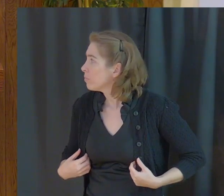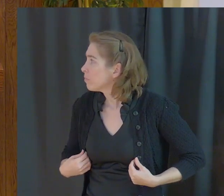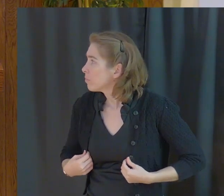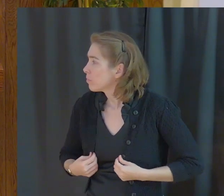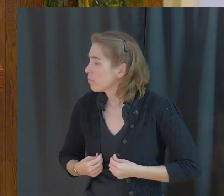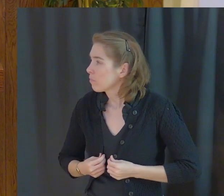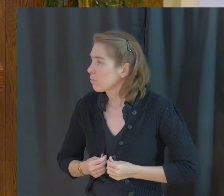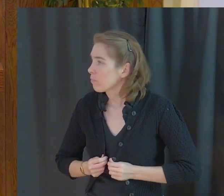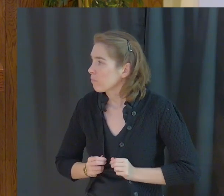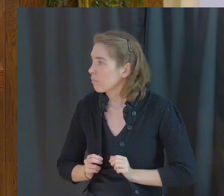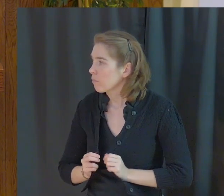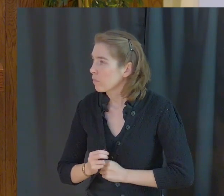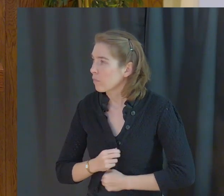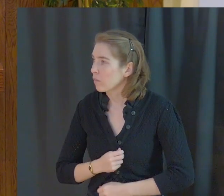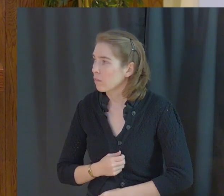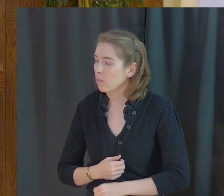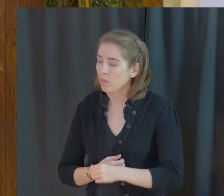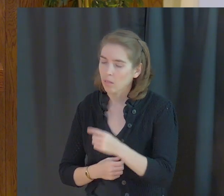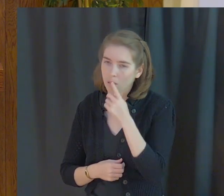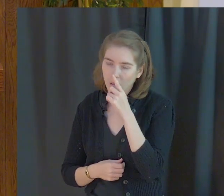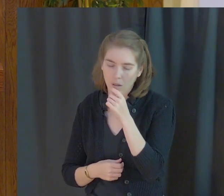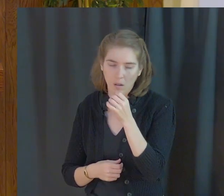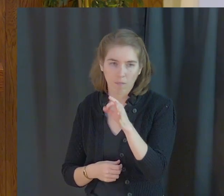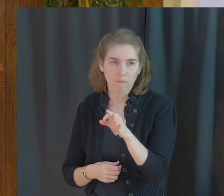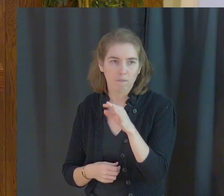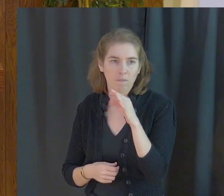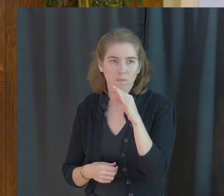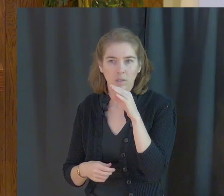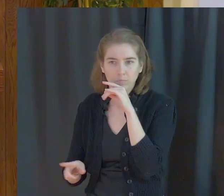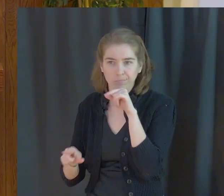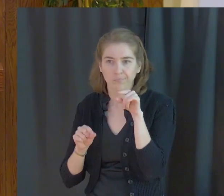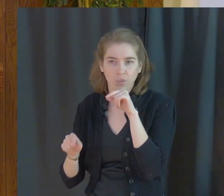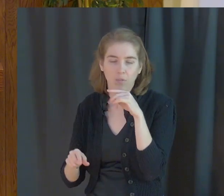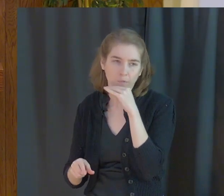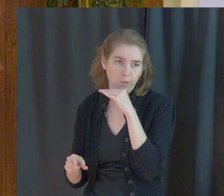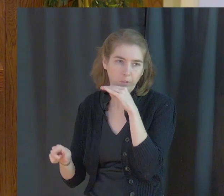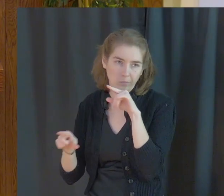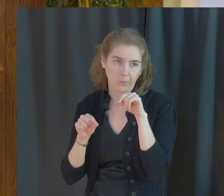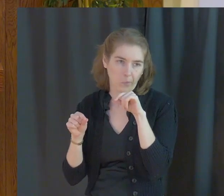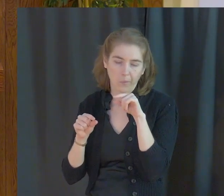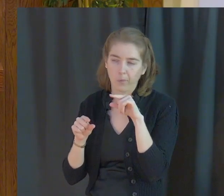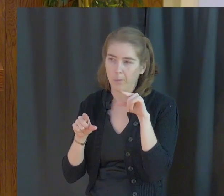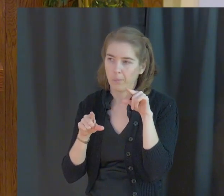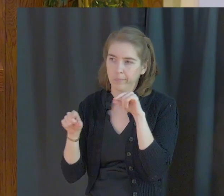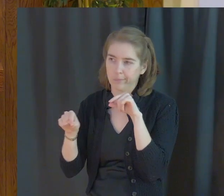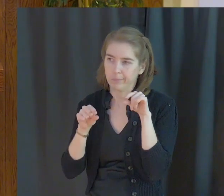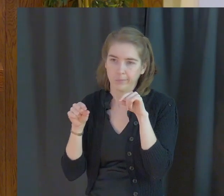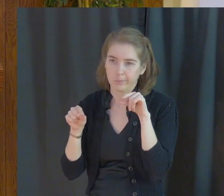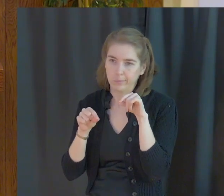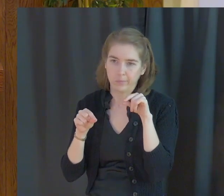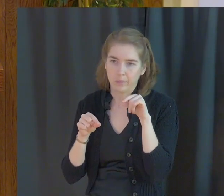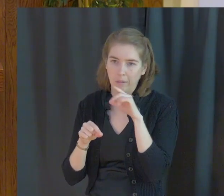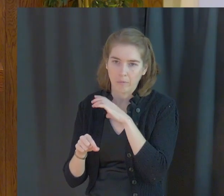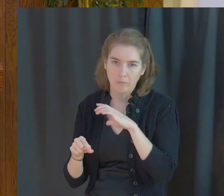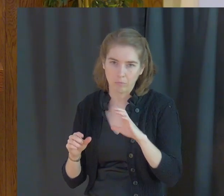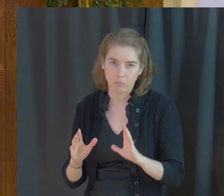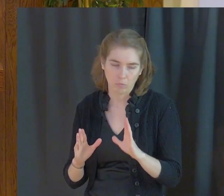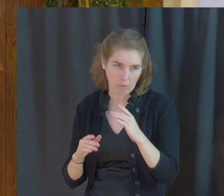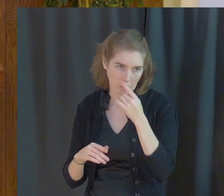Think of false accusations that have been passed around for years and years to the Christians.